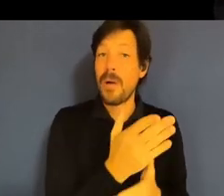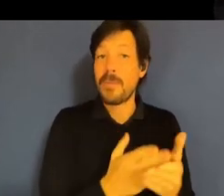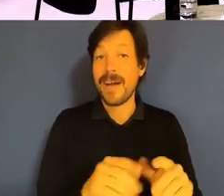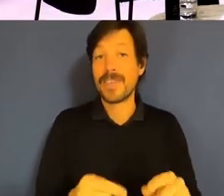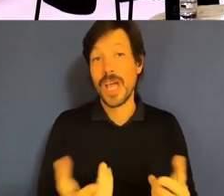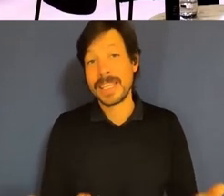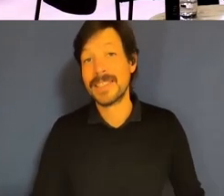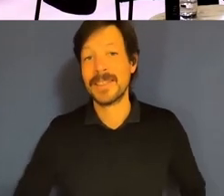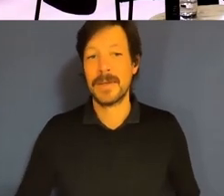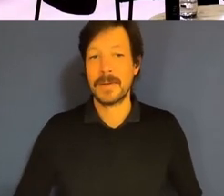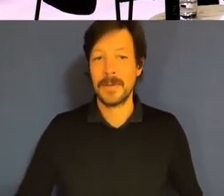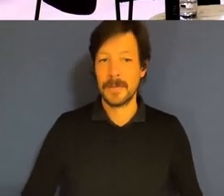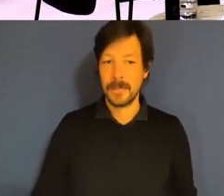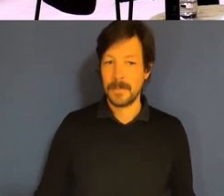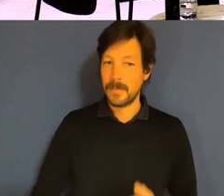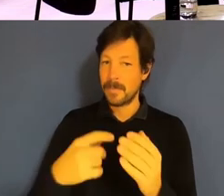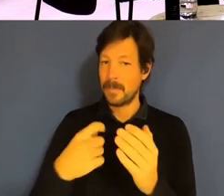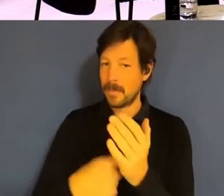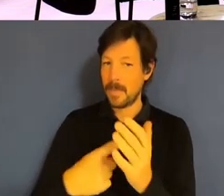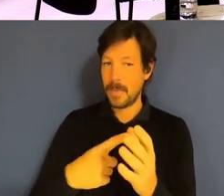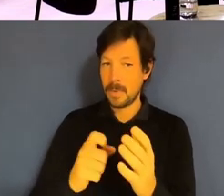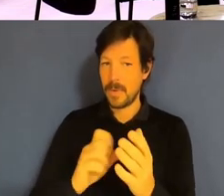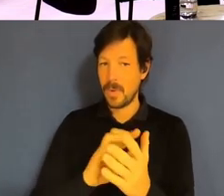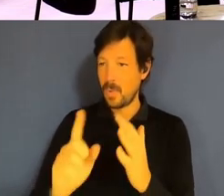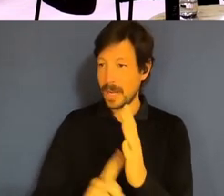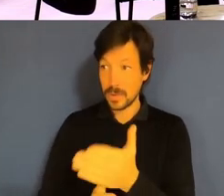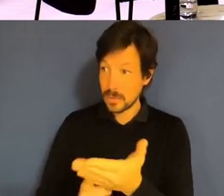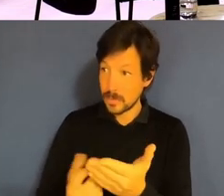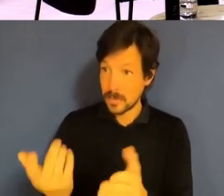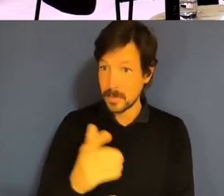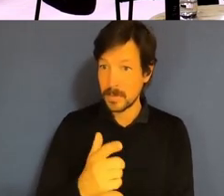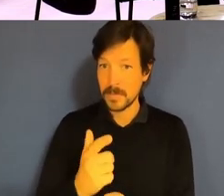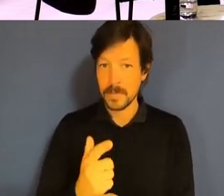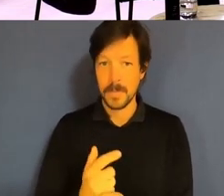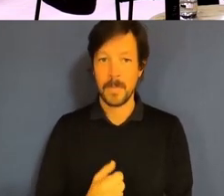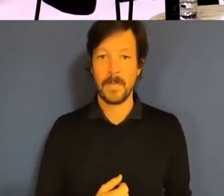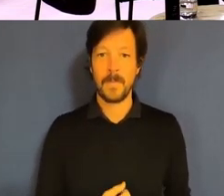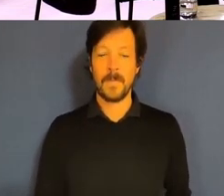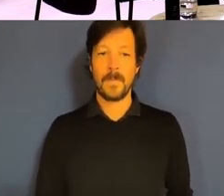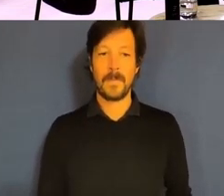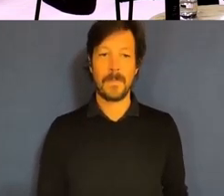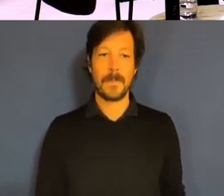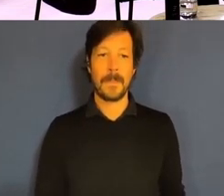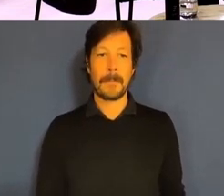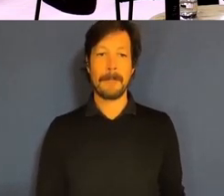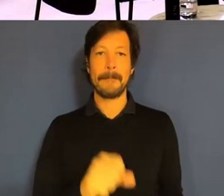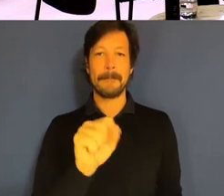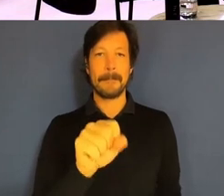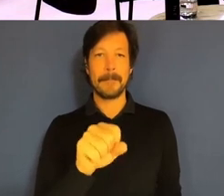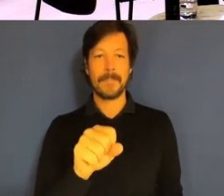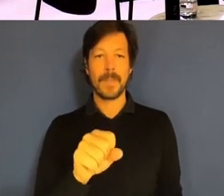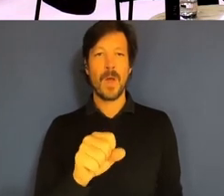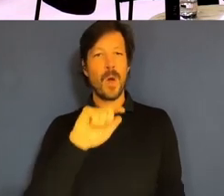Rachel, did you want to offer a perspective on this question? Sure. Thanks, Claire. And I might give just a bit more of a personal